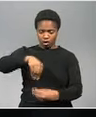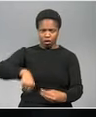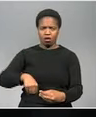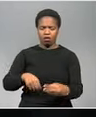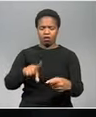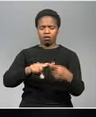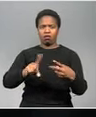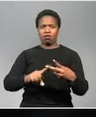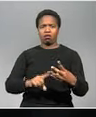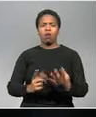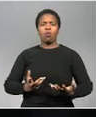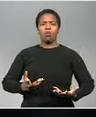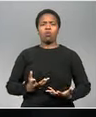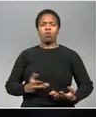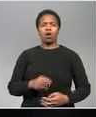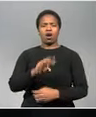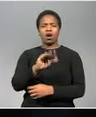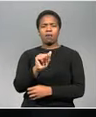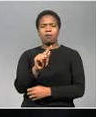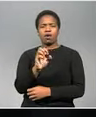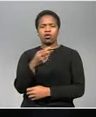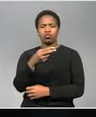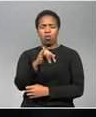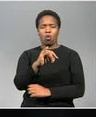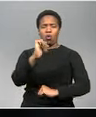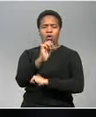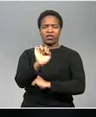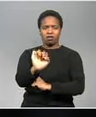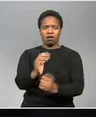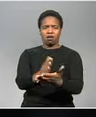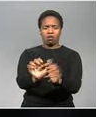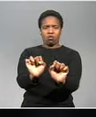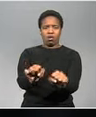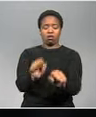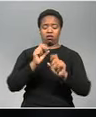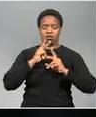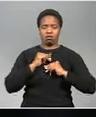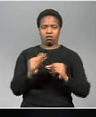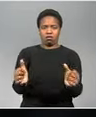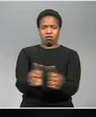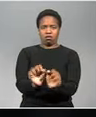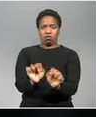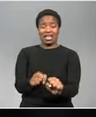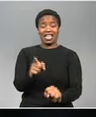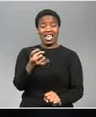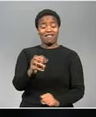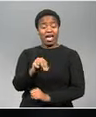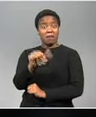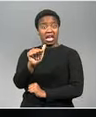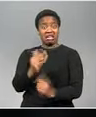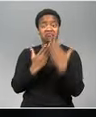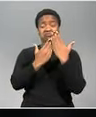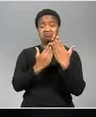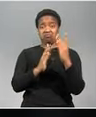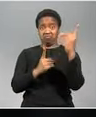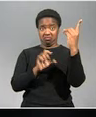located in the office of Shamila Batoi the national director of public prosecutions Cronier holds a master's in public administration